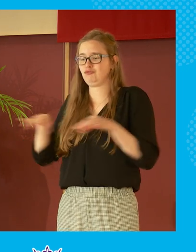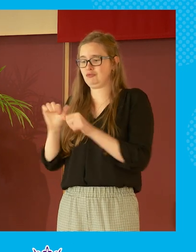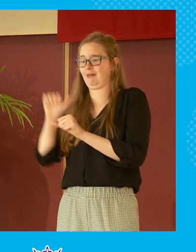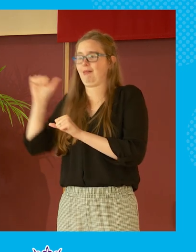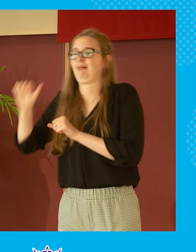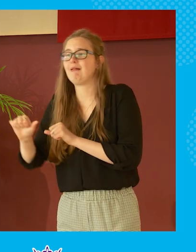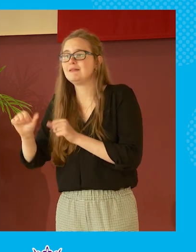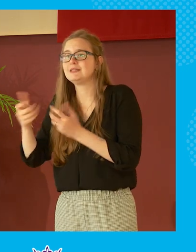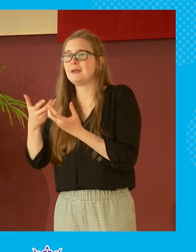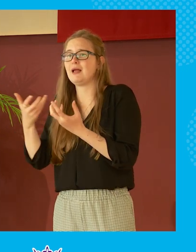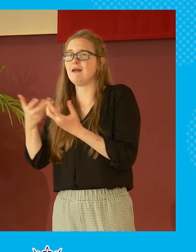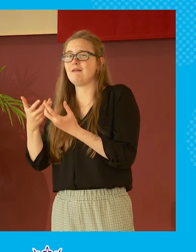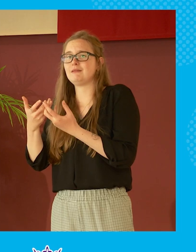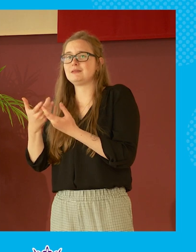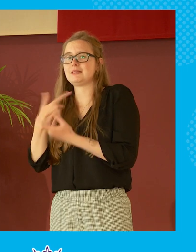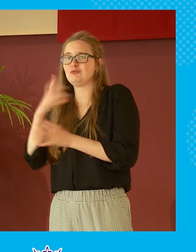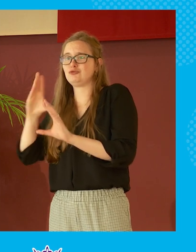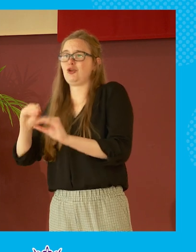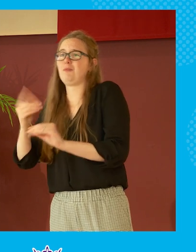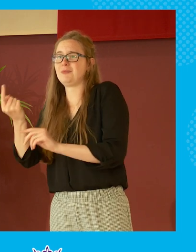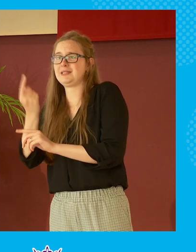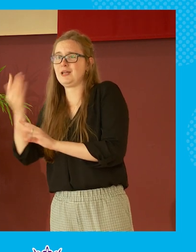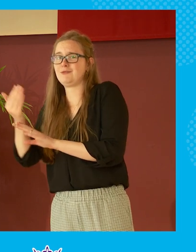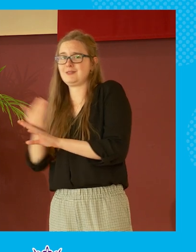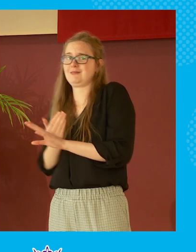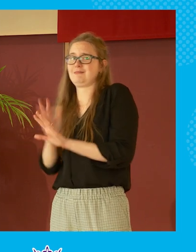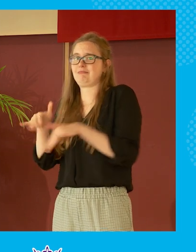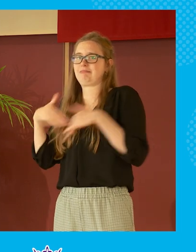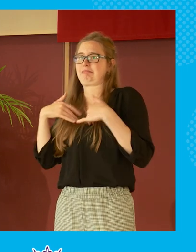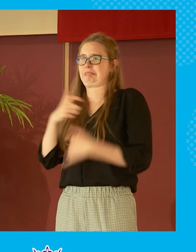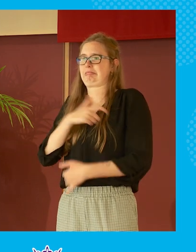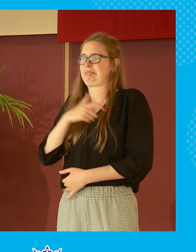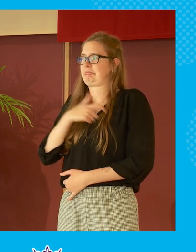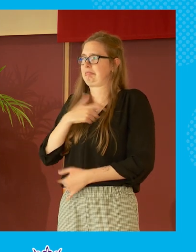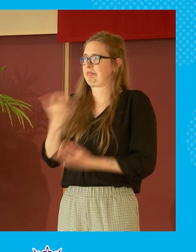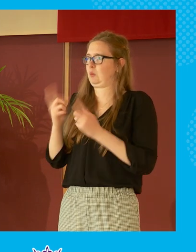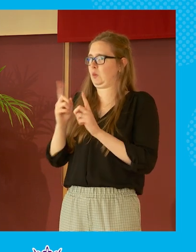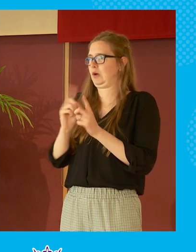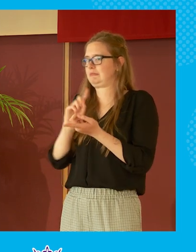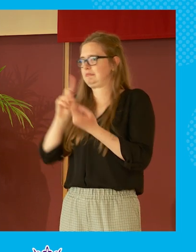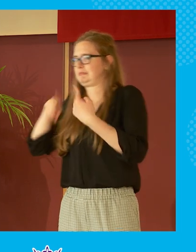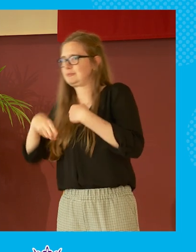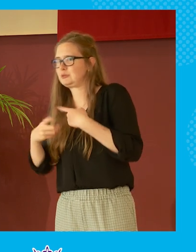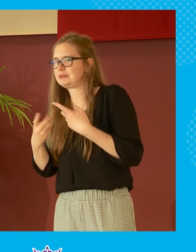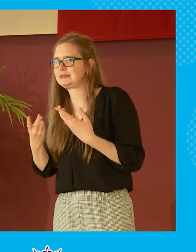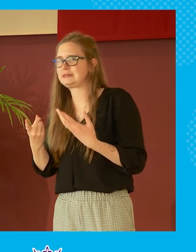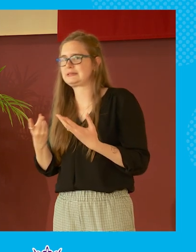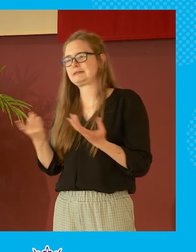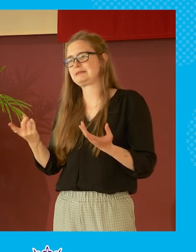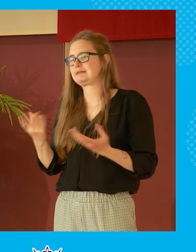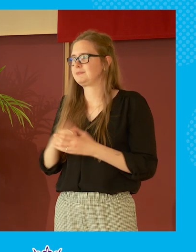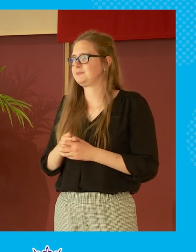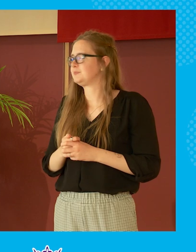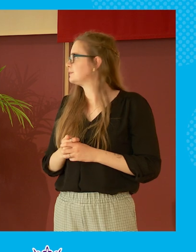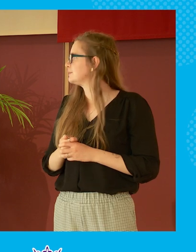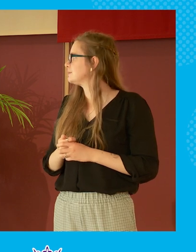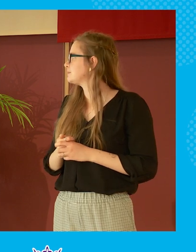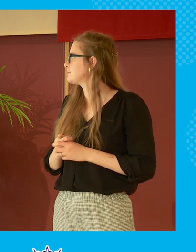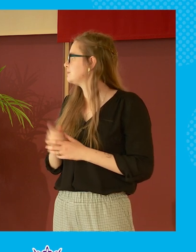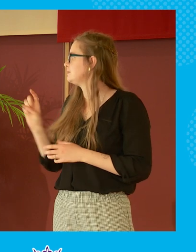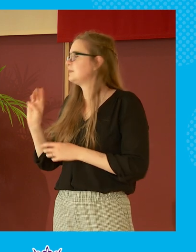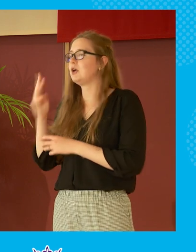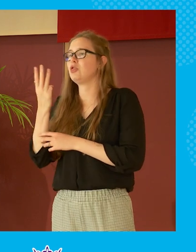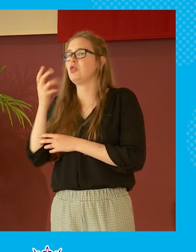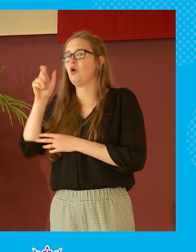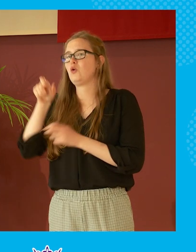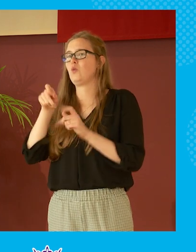that people are now stopping themselves doing that because of fear about what that might involve for them personally there is a third way between you and